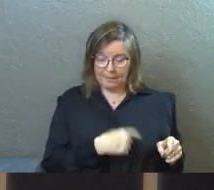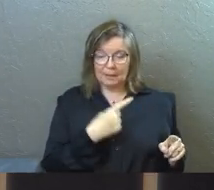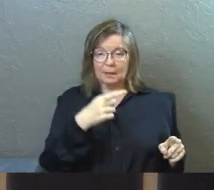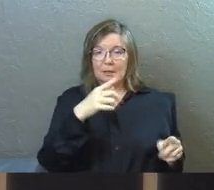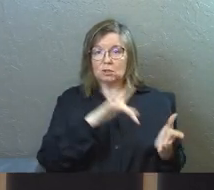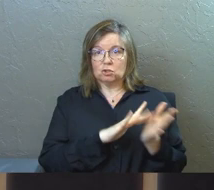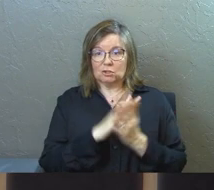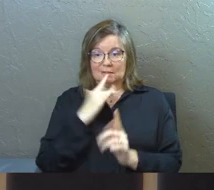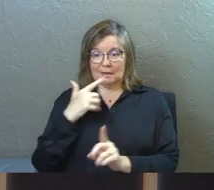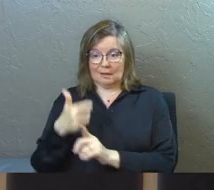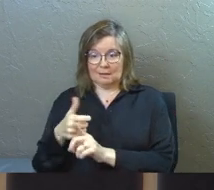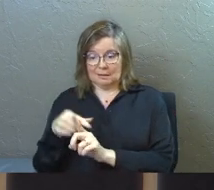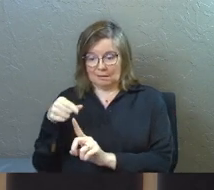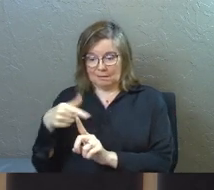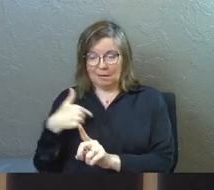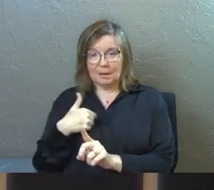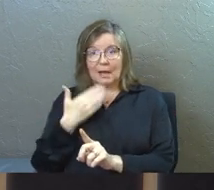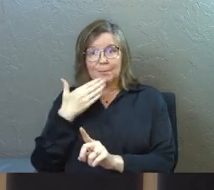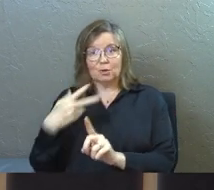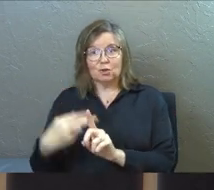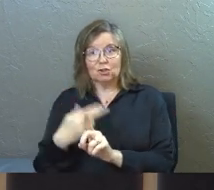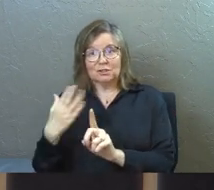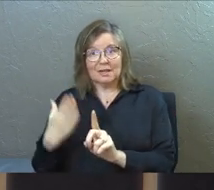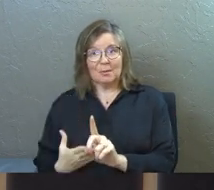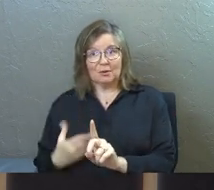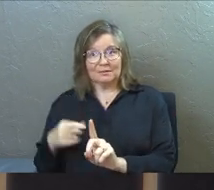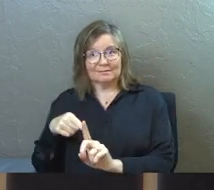good shepherd.